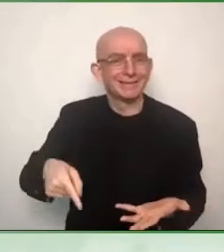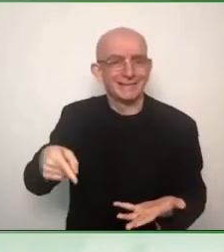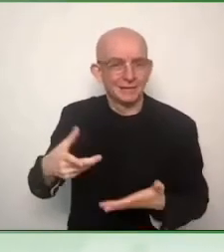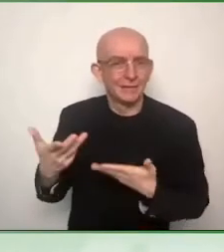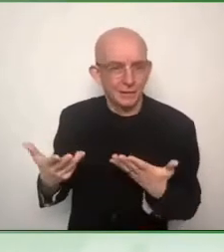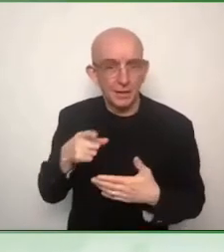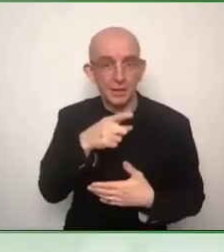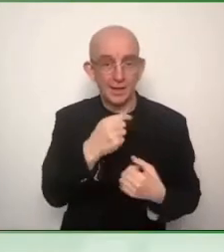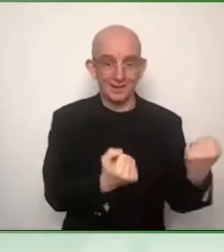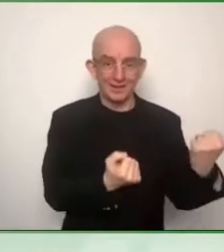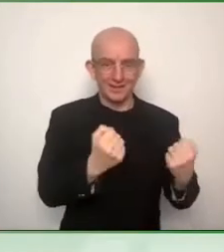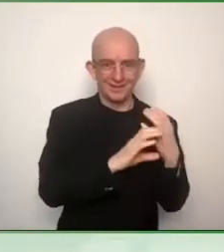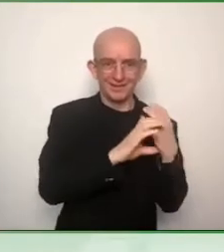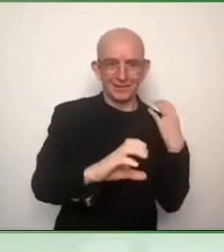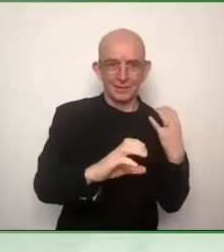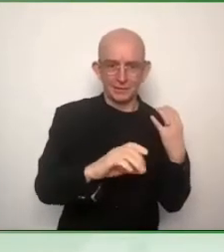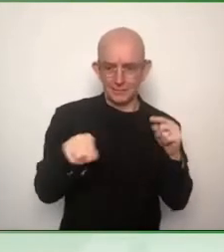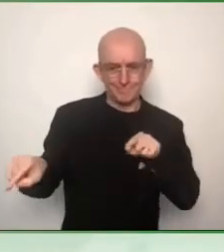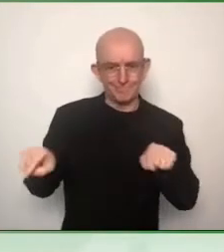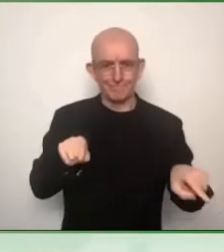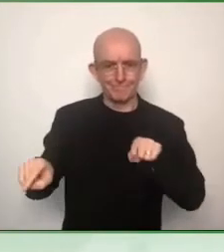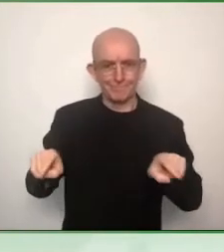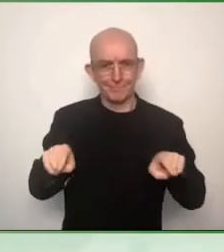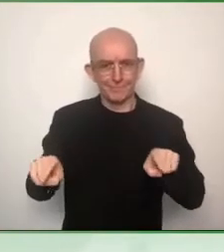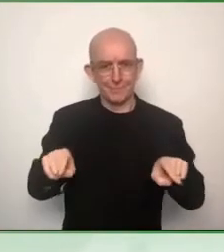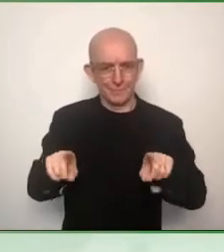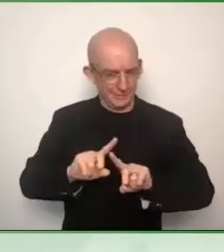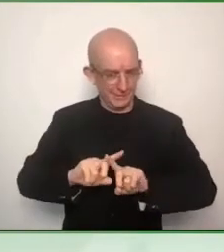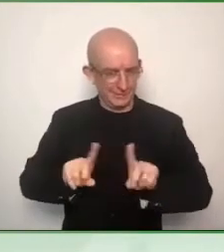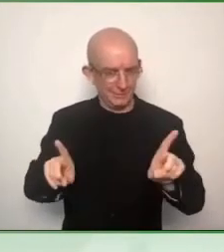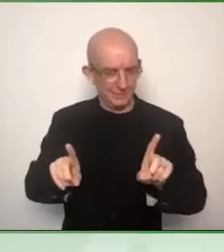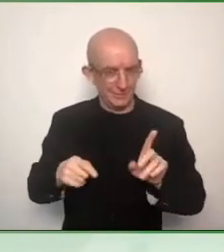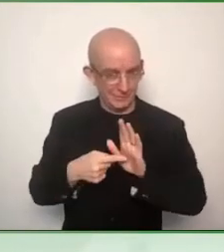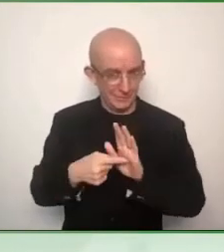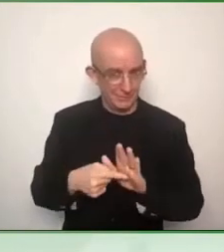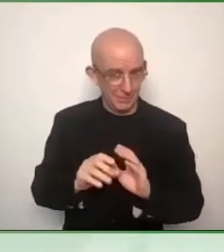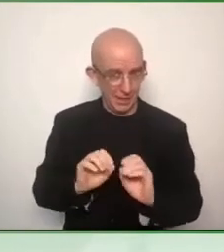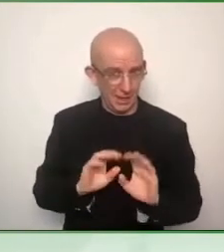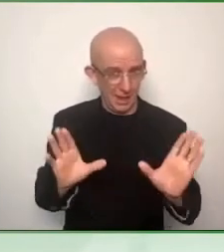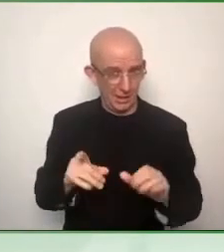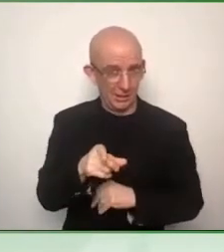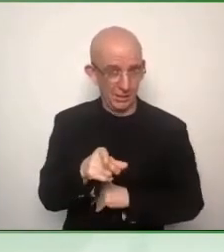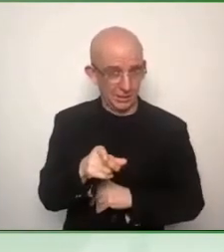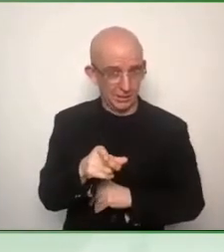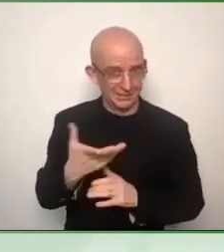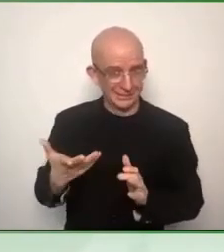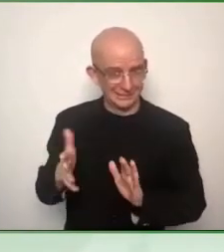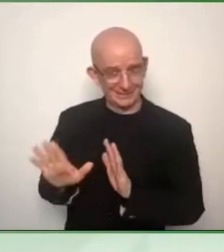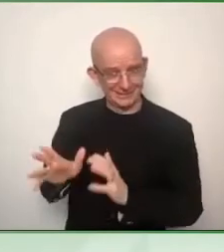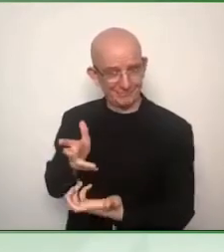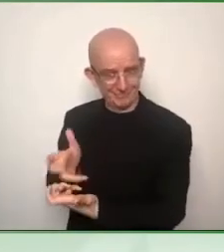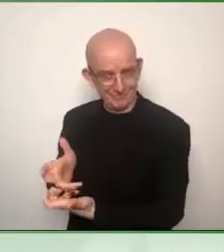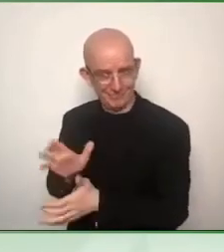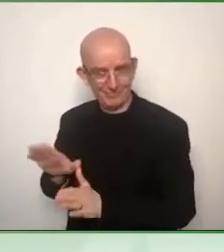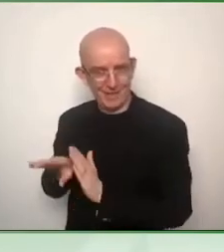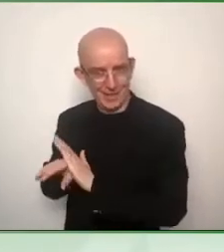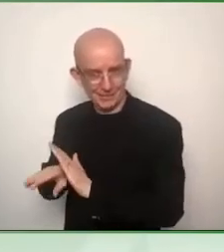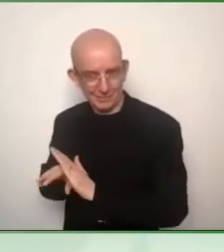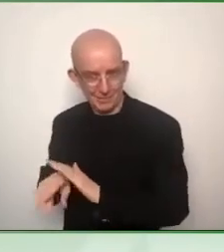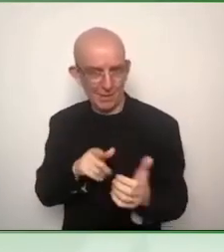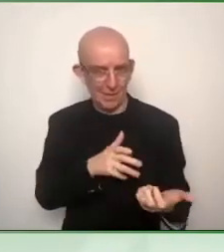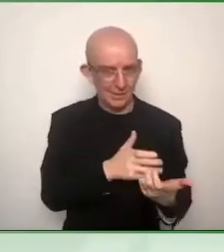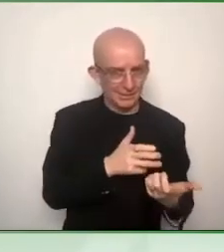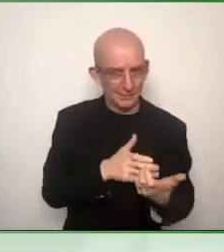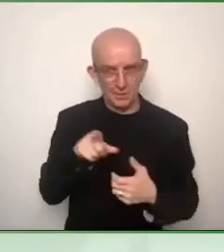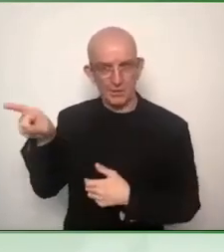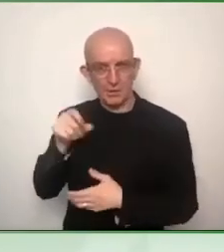interacts with public procurement. Thanks a lot, Ima. So now over to you, Shadi. So